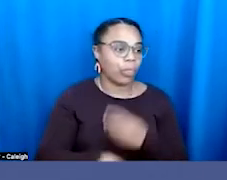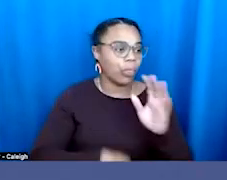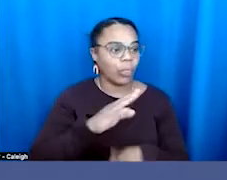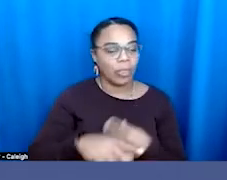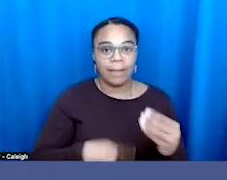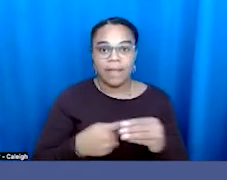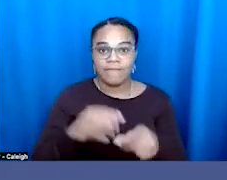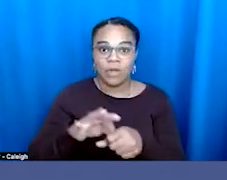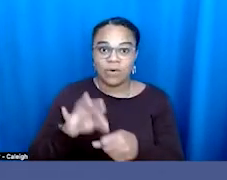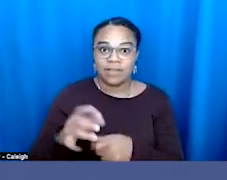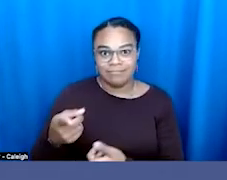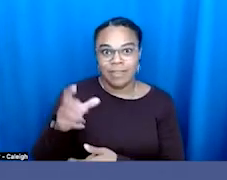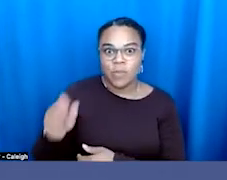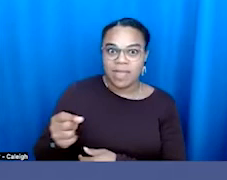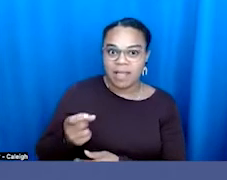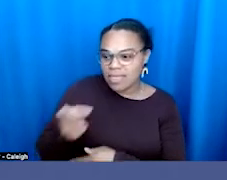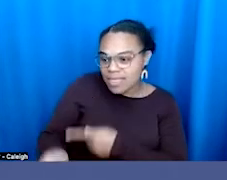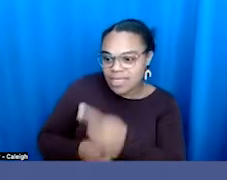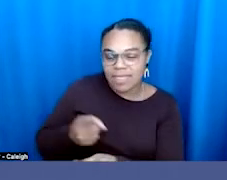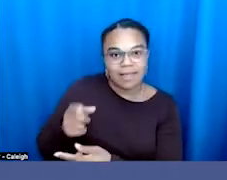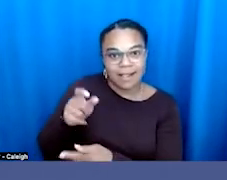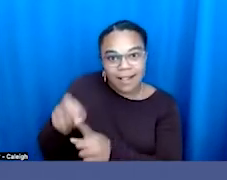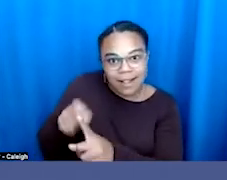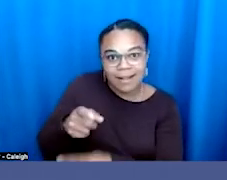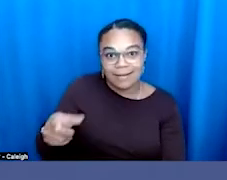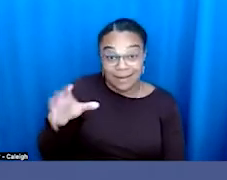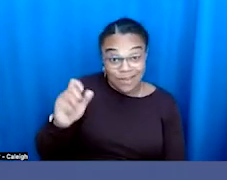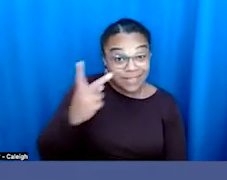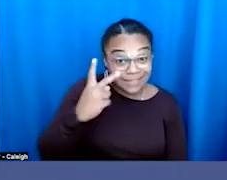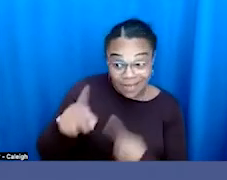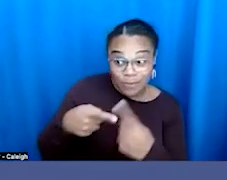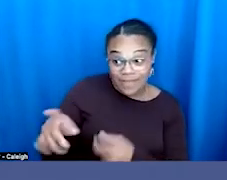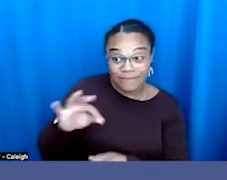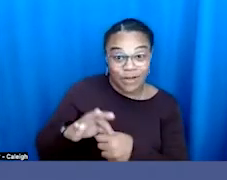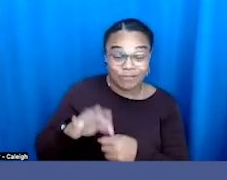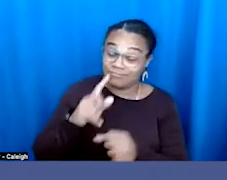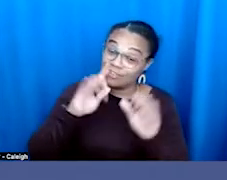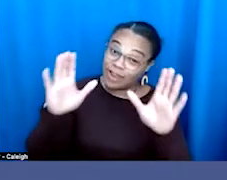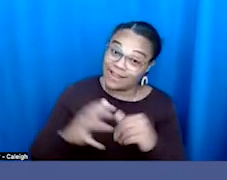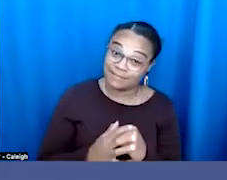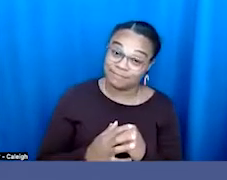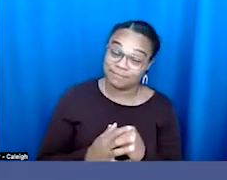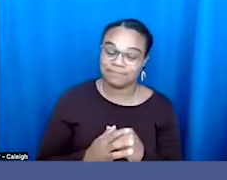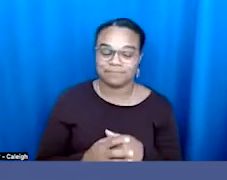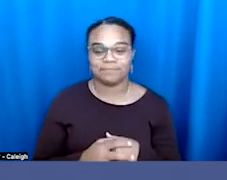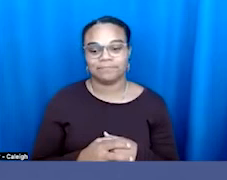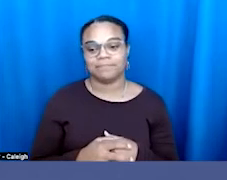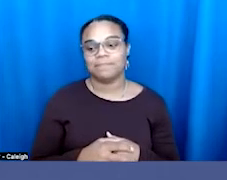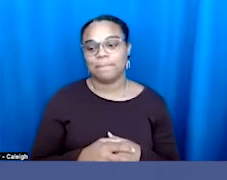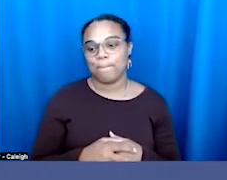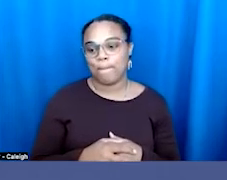You can shame them. You can actually see when people have voted. It's a great thing. The other thing is,